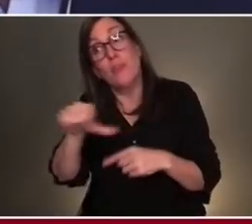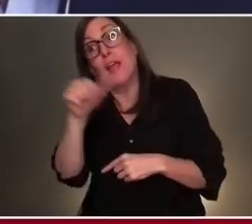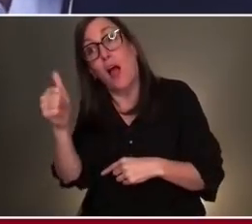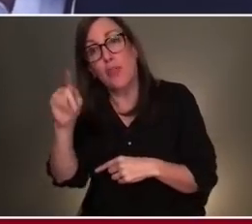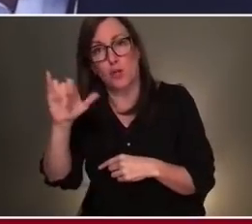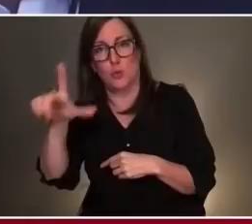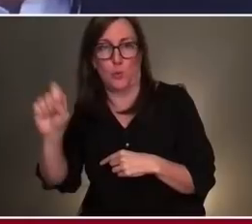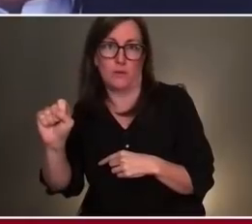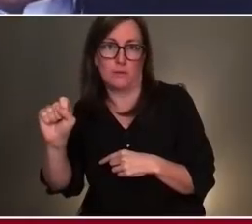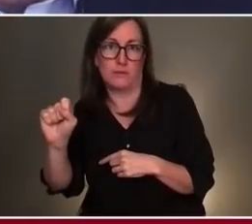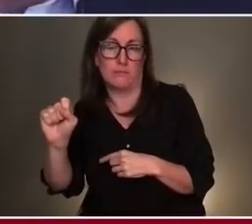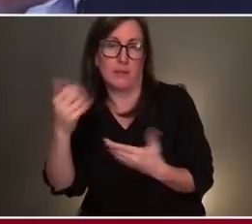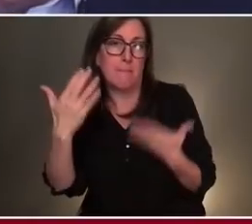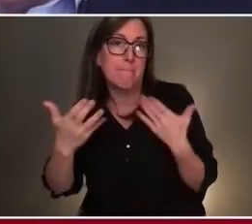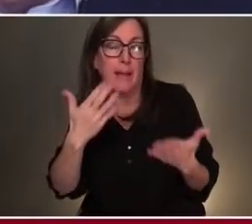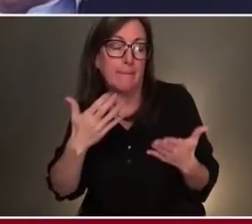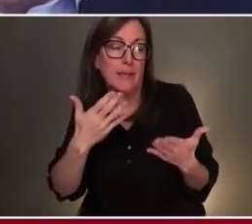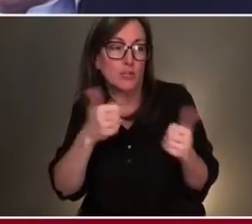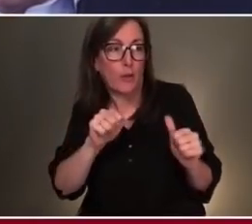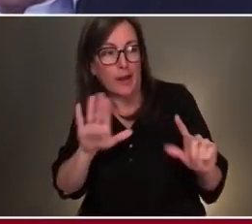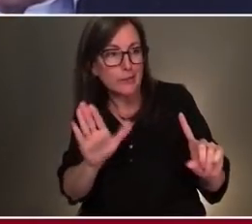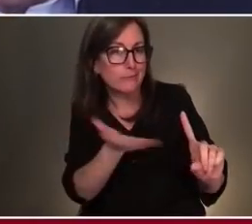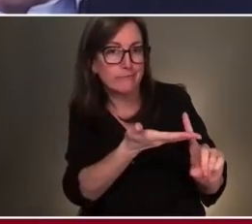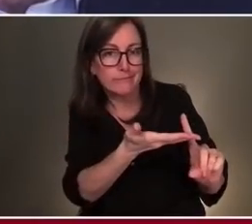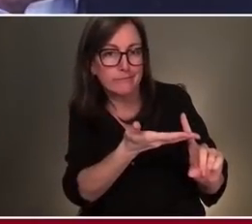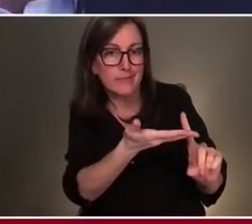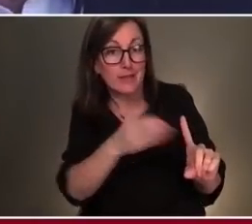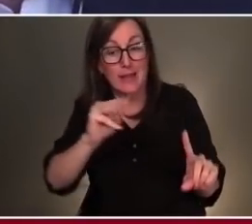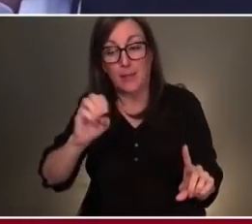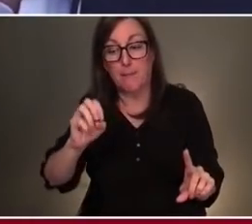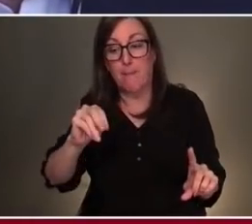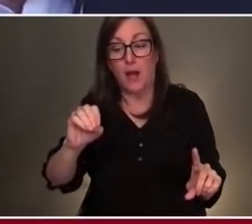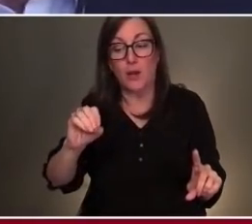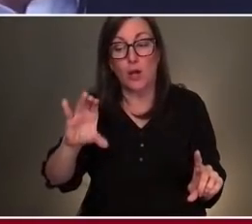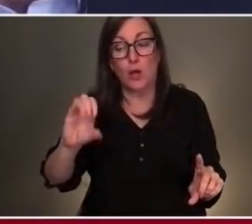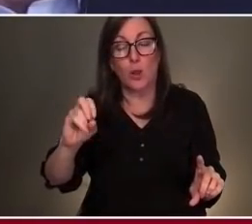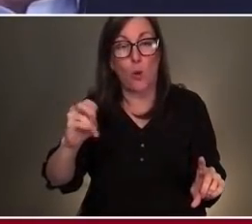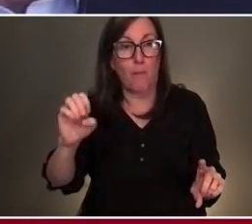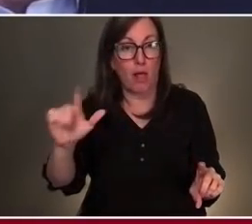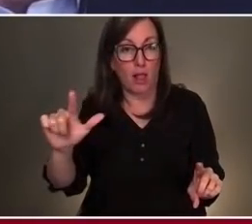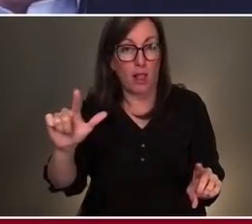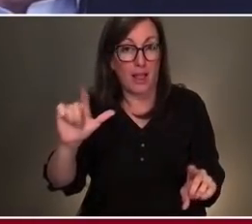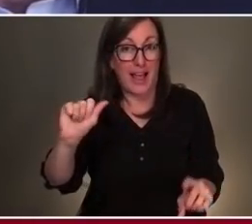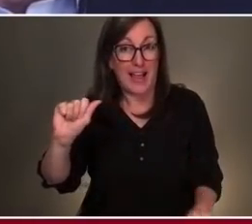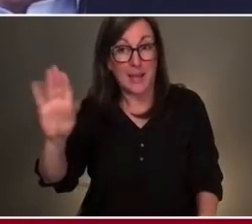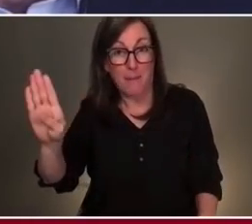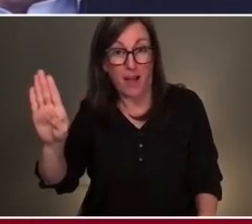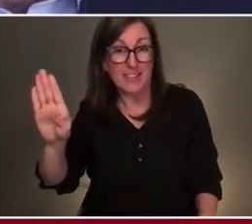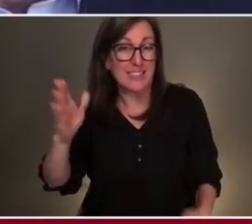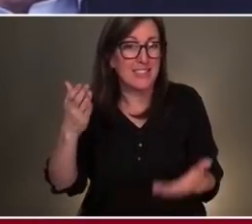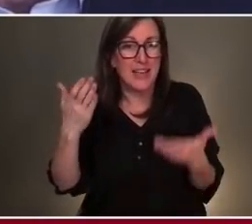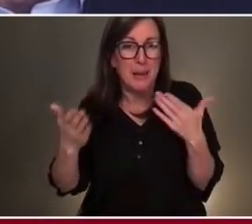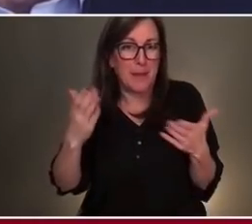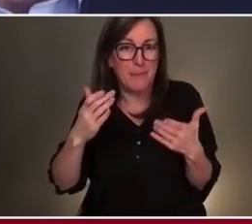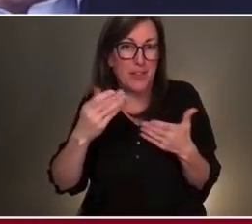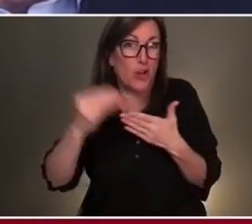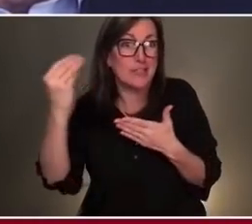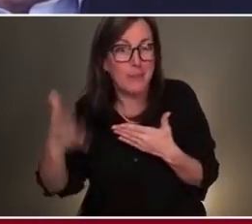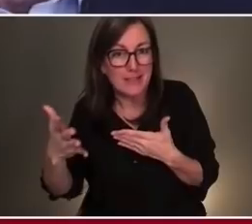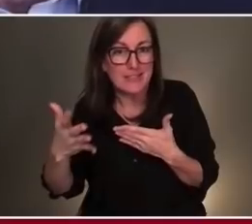more about, yes, monoclonal antibodies are not as good. They're more expensive. They're taken after the fact.